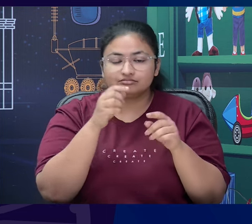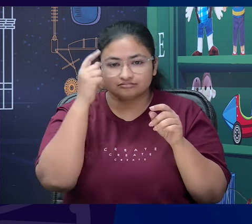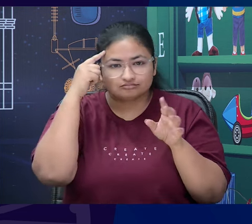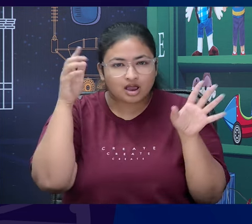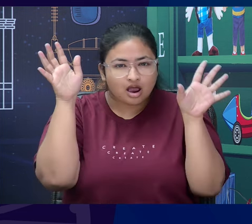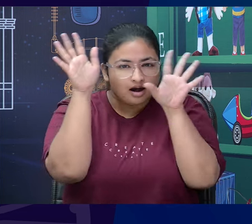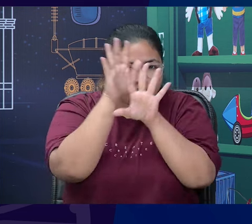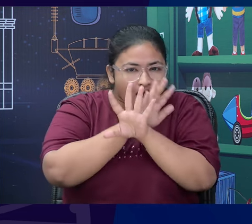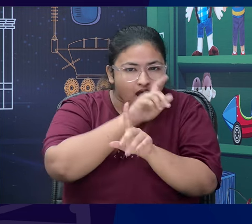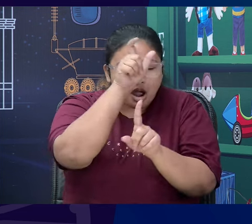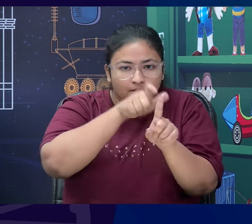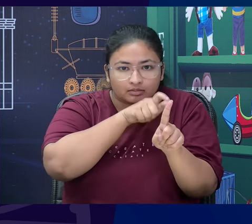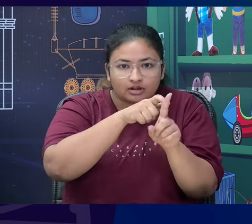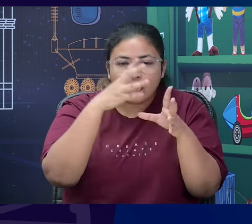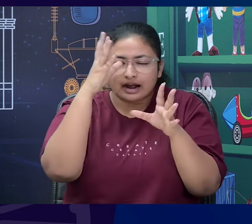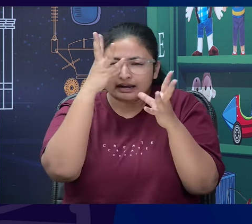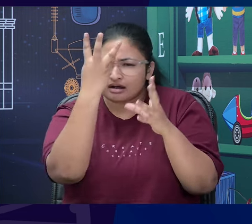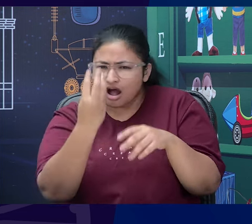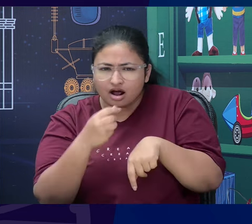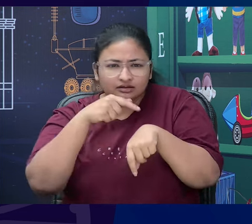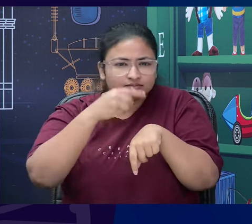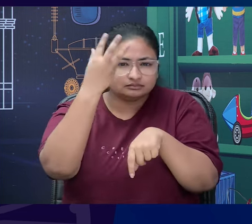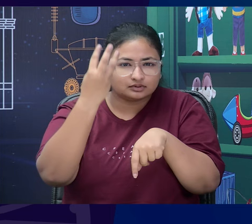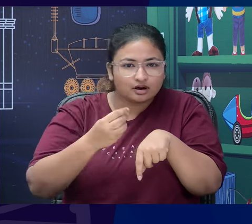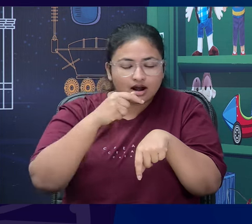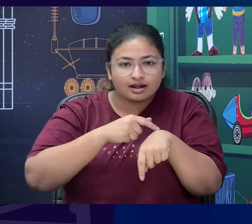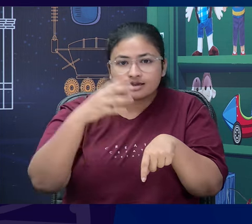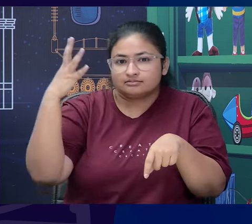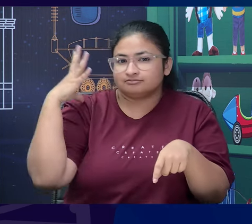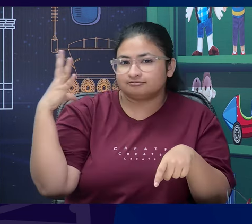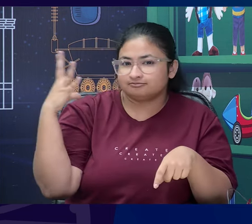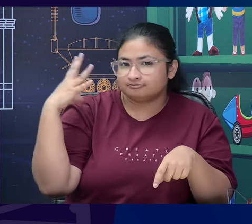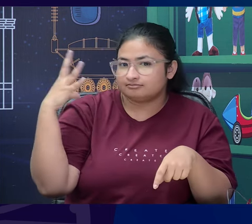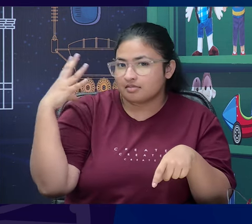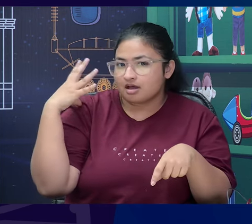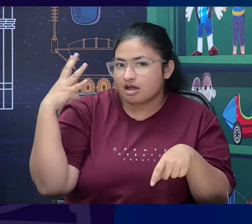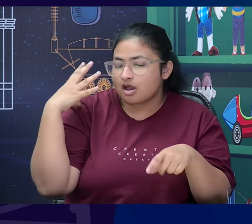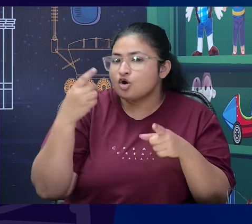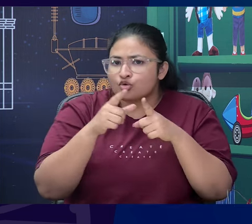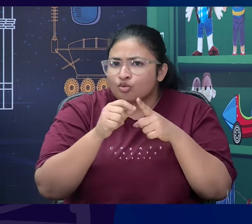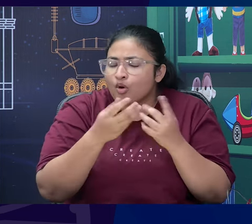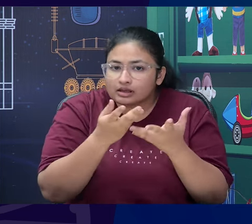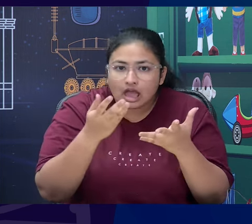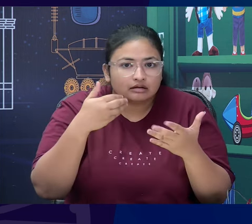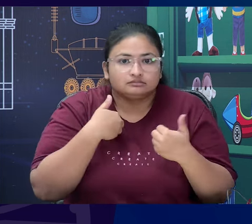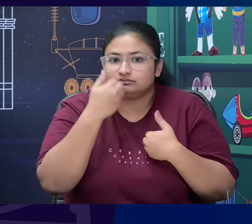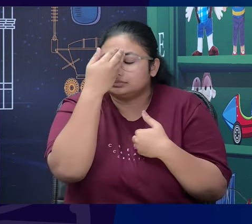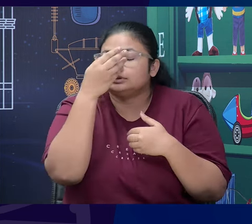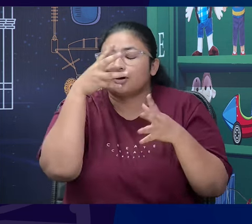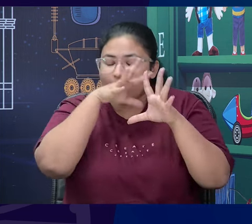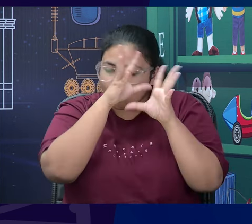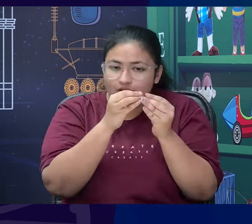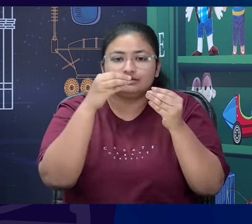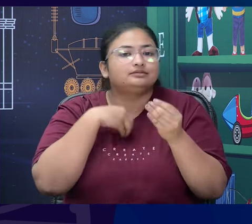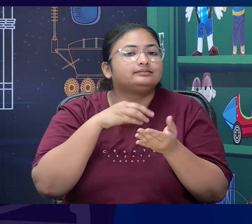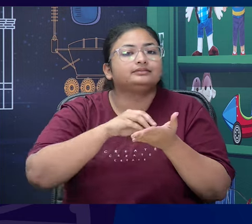outside and the midnight visitor is waiting to do what and that is something that we are going